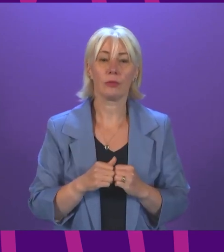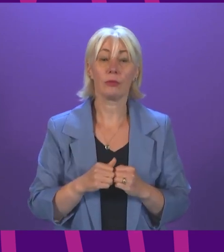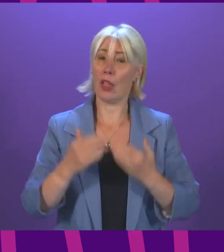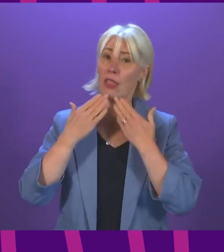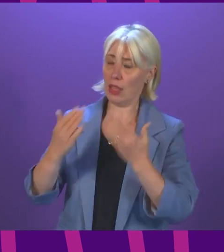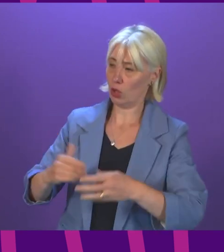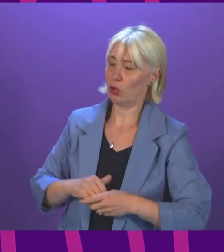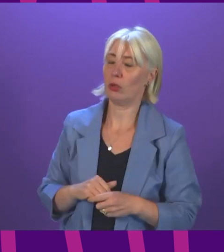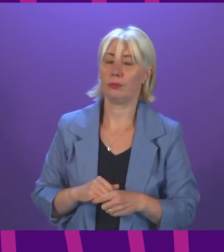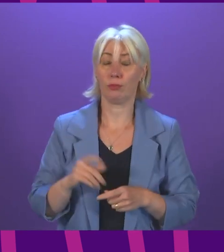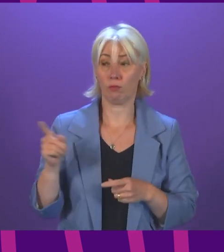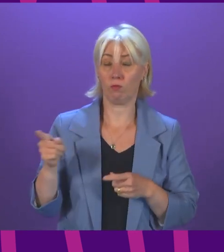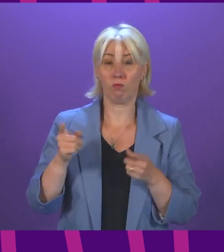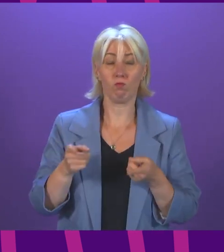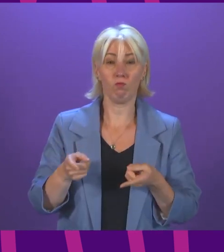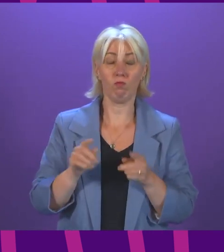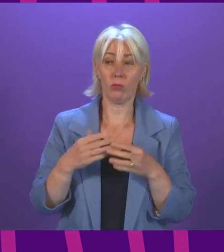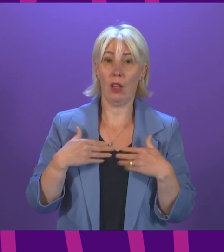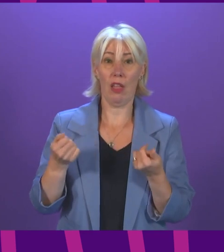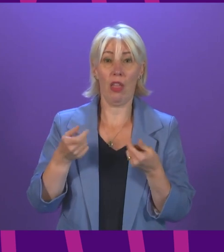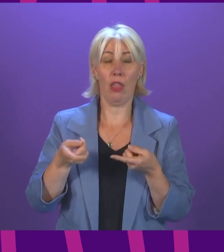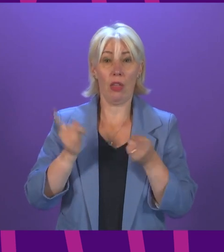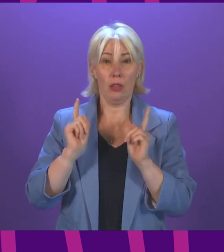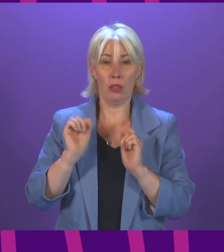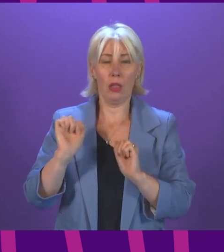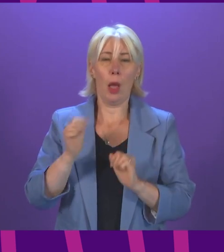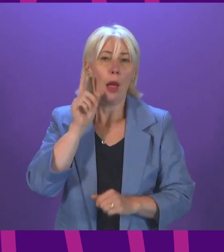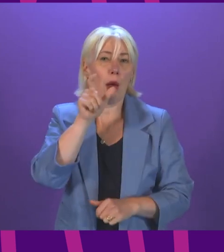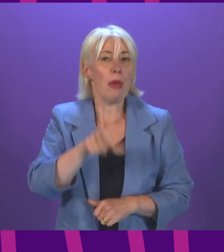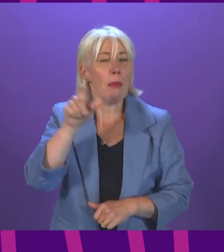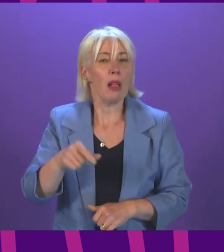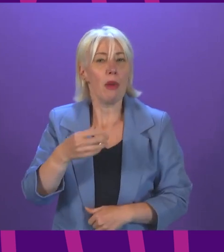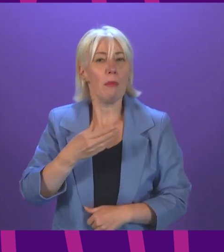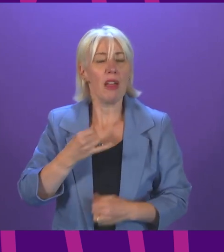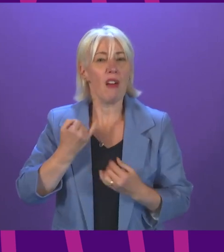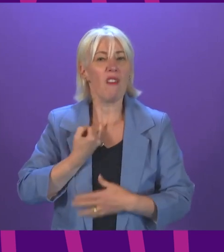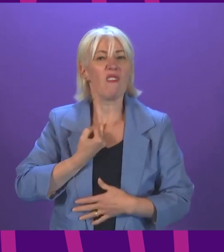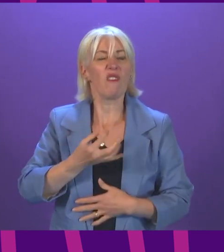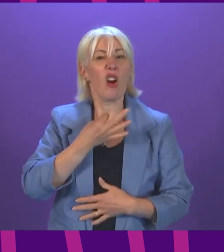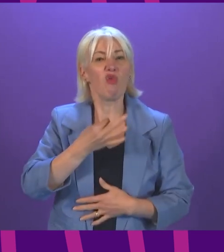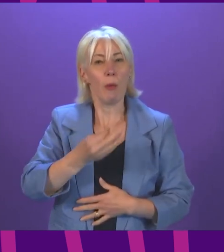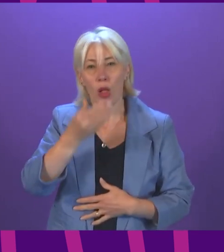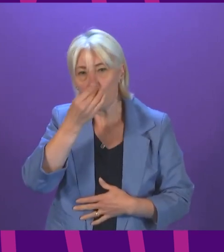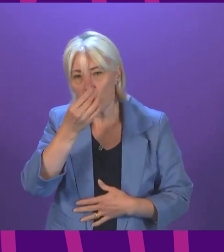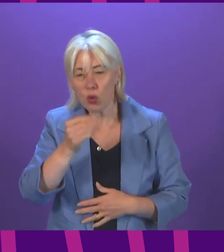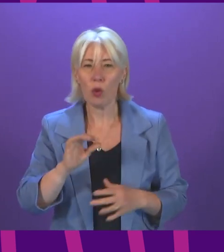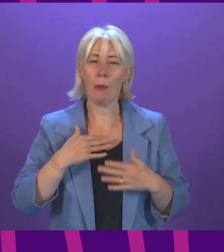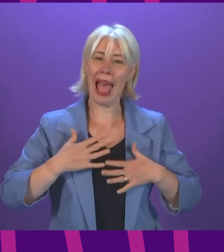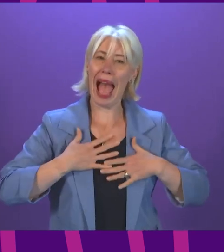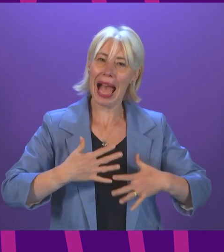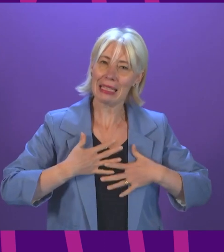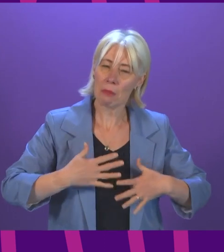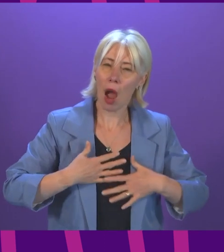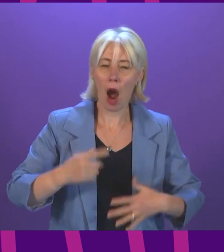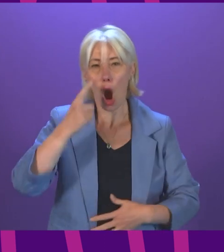As the Cabinet Secretary will be aware, those who are vulnerable to flu, such as those with mild to moderate asthma and young children, were not in the